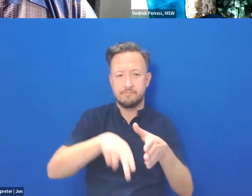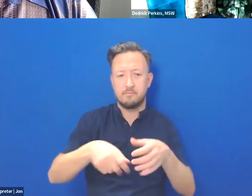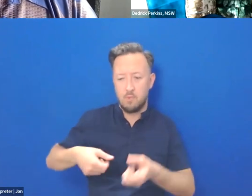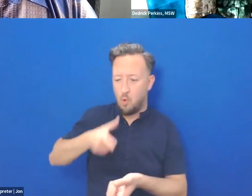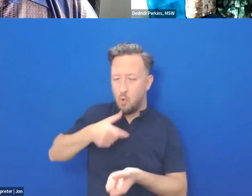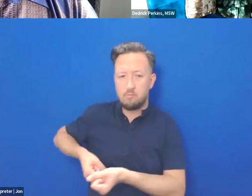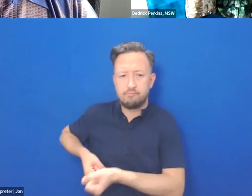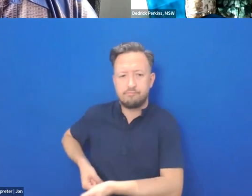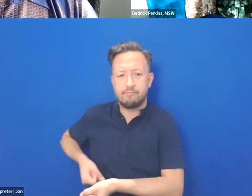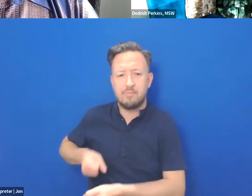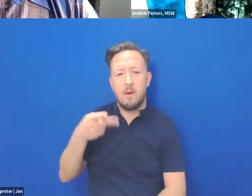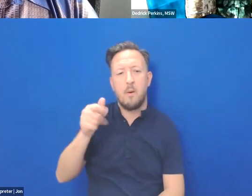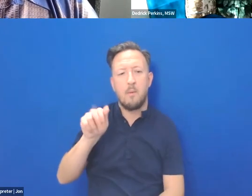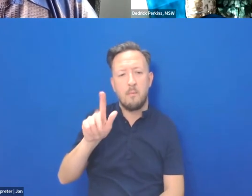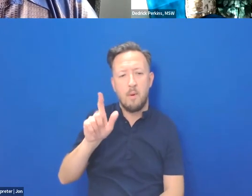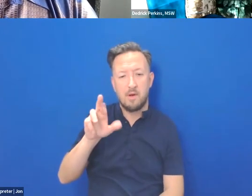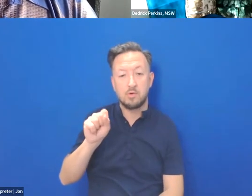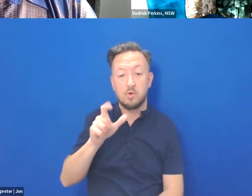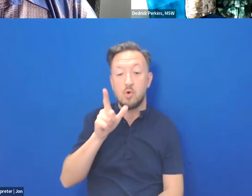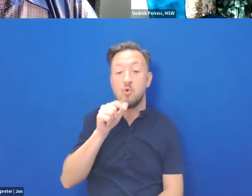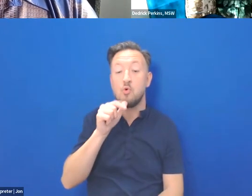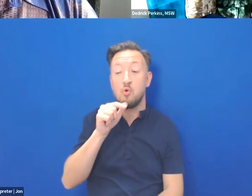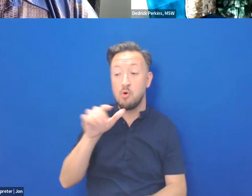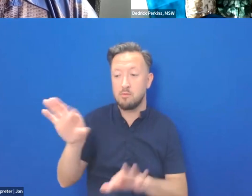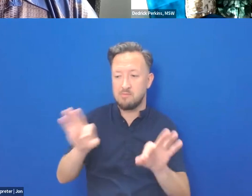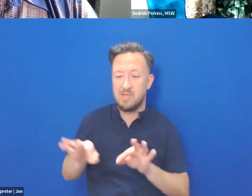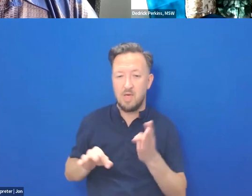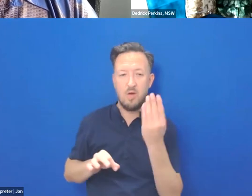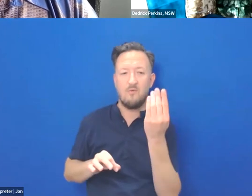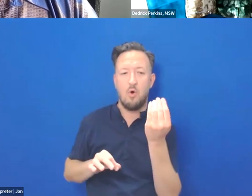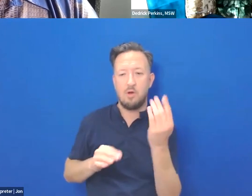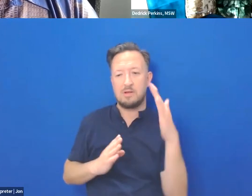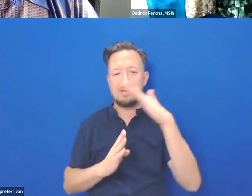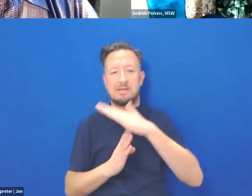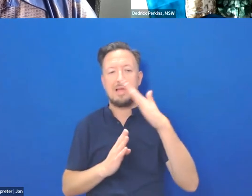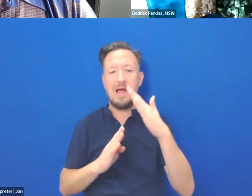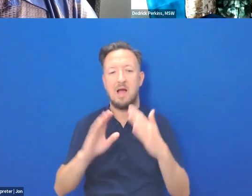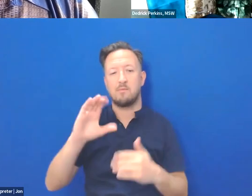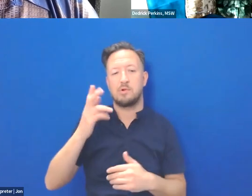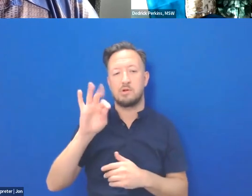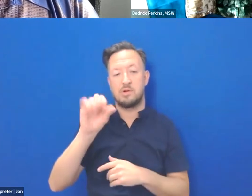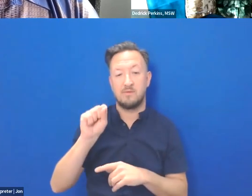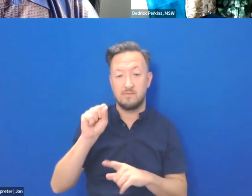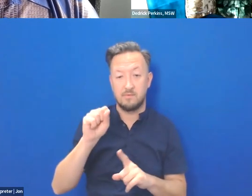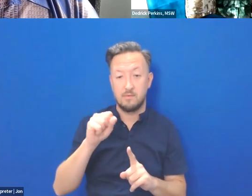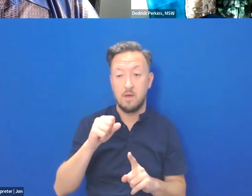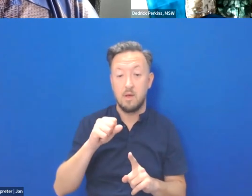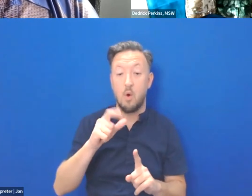14 pallbearers as the 14 high-ranking chiefs of the Hawaiian kingdom. He was one of them.